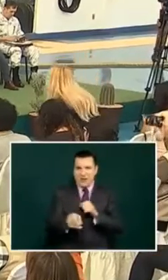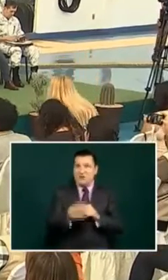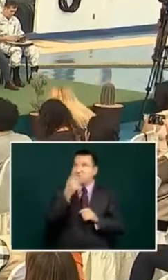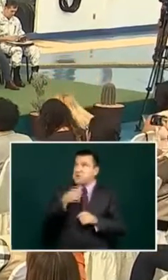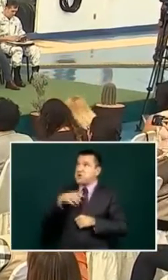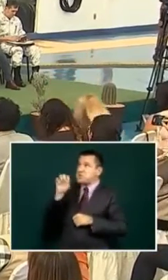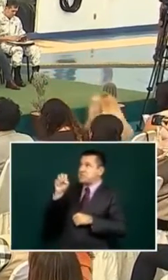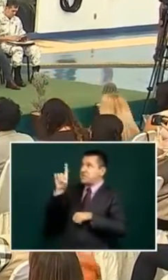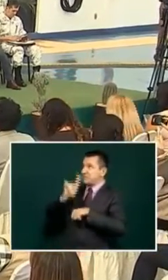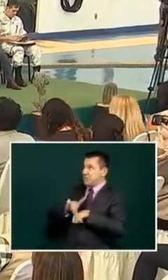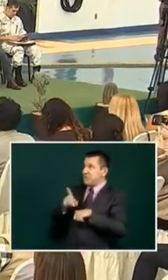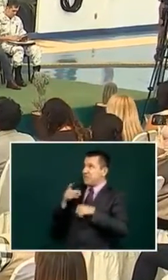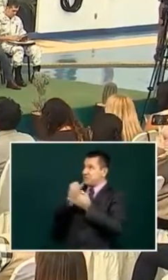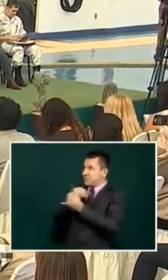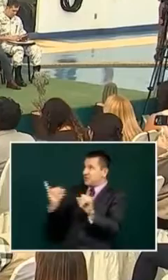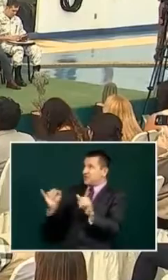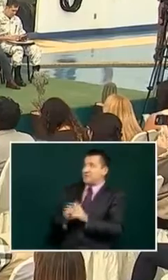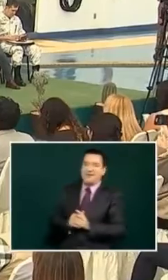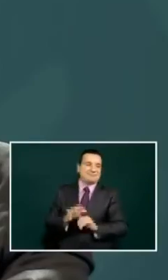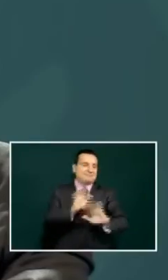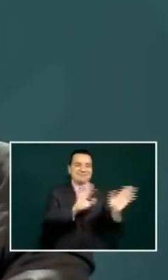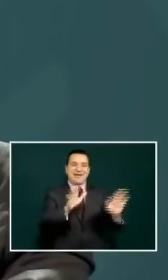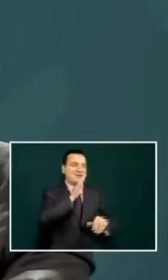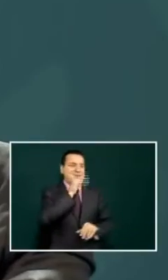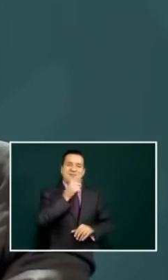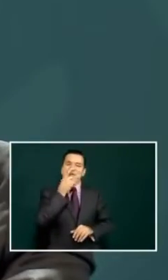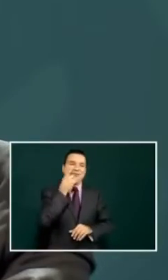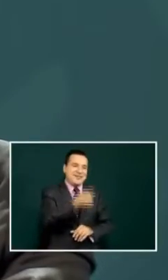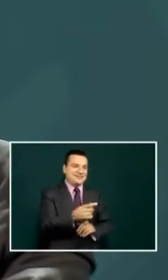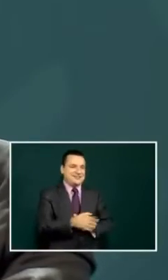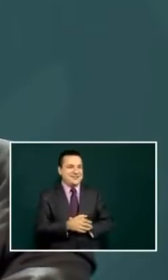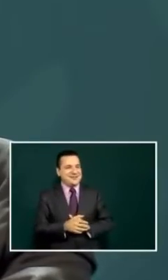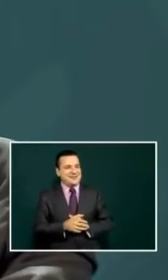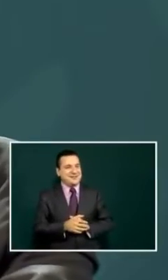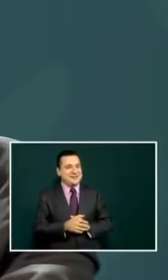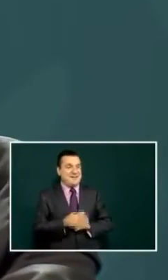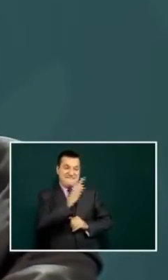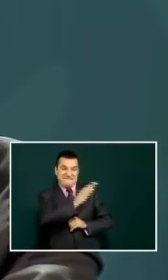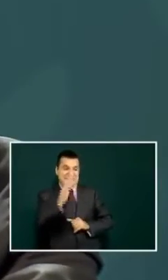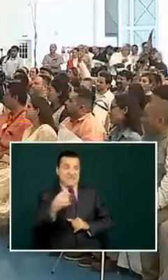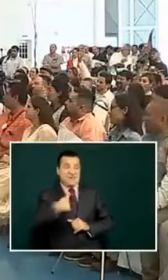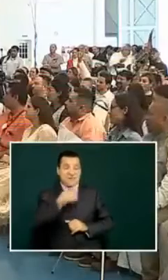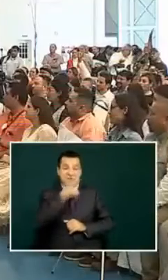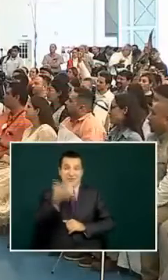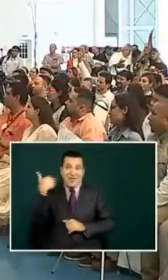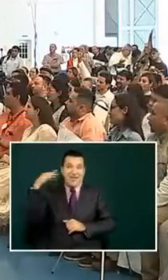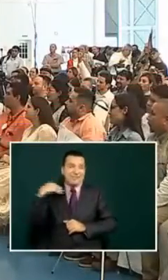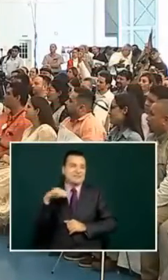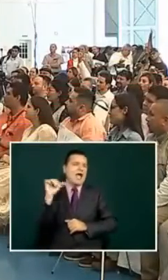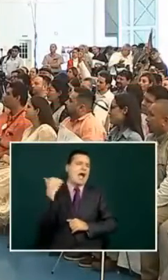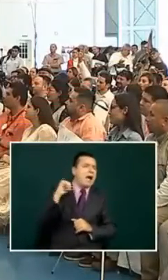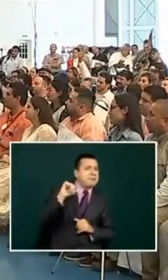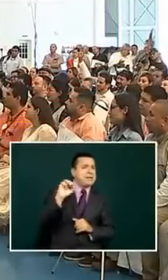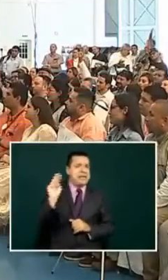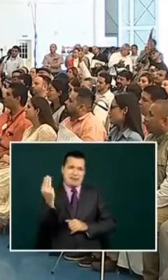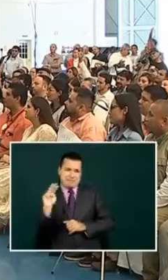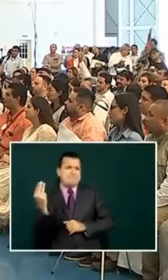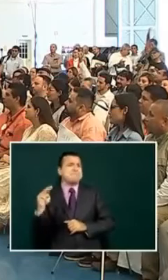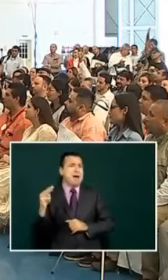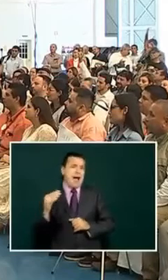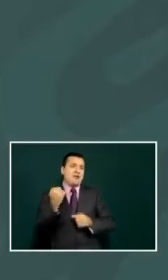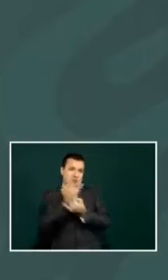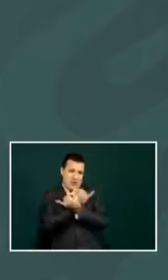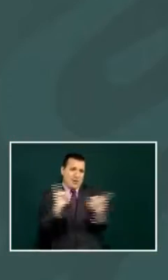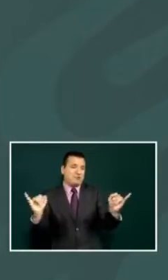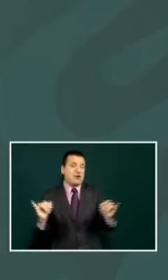60 days he said no I'm not going to give a date anymore because before I said April or May